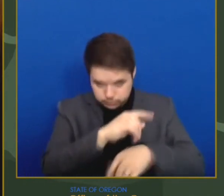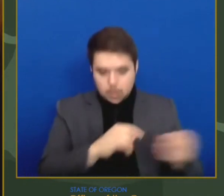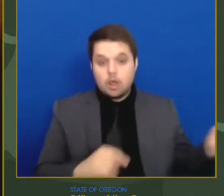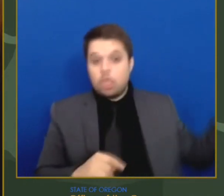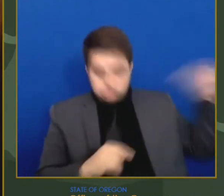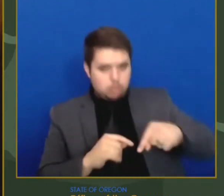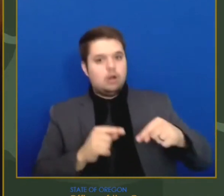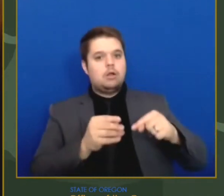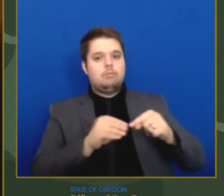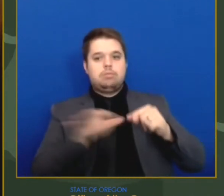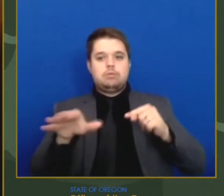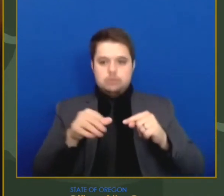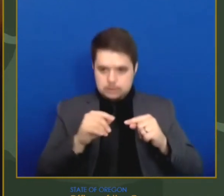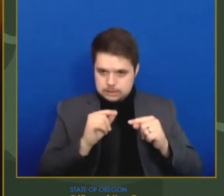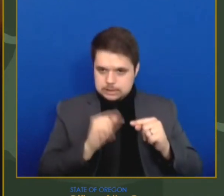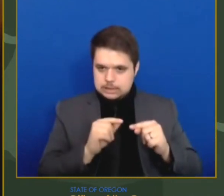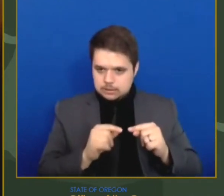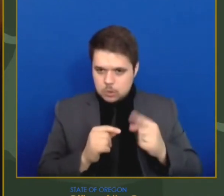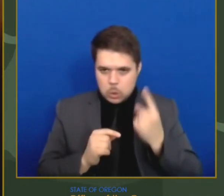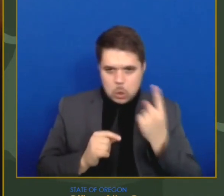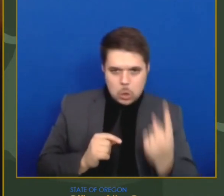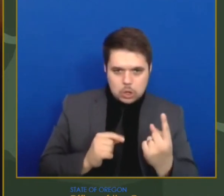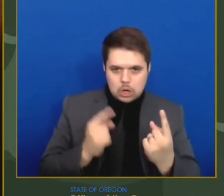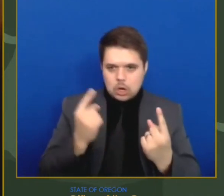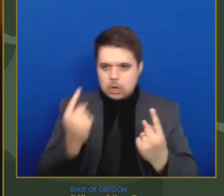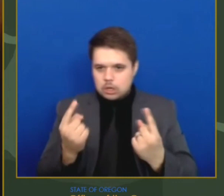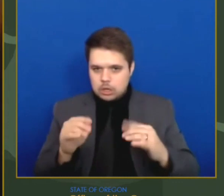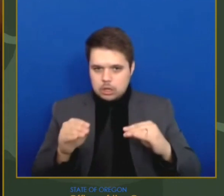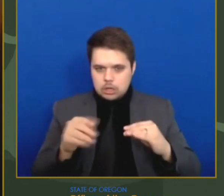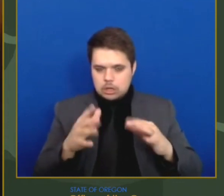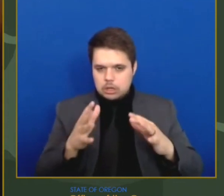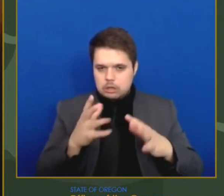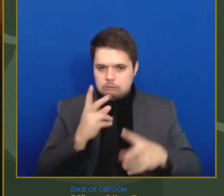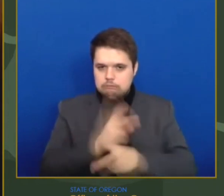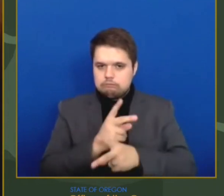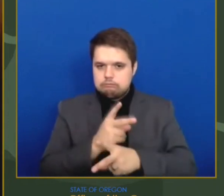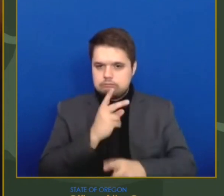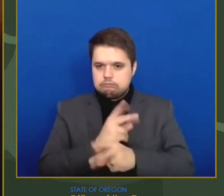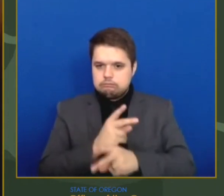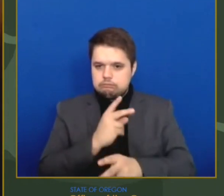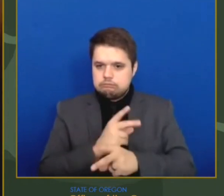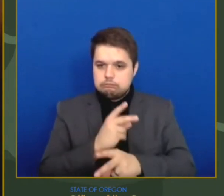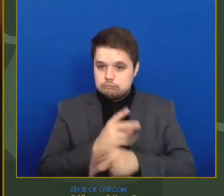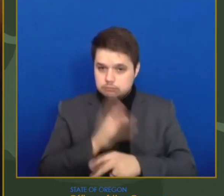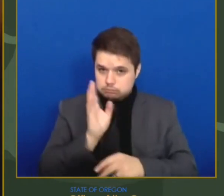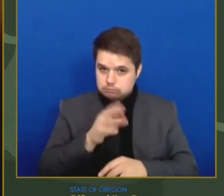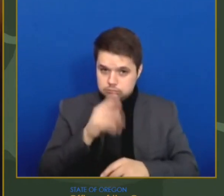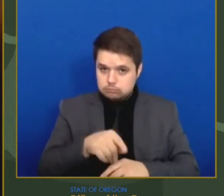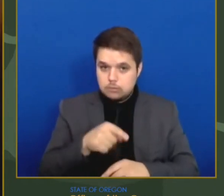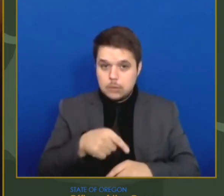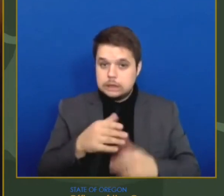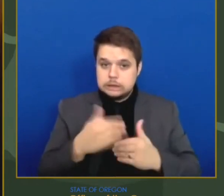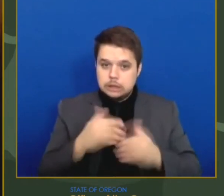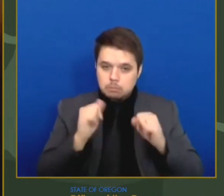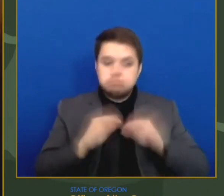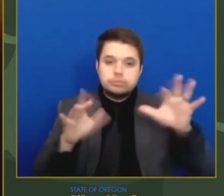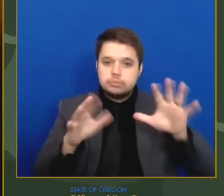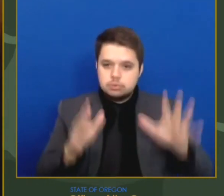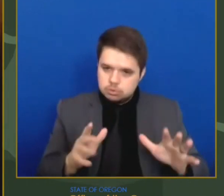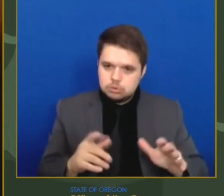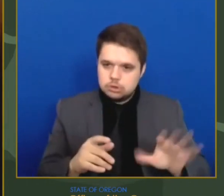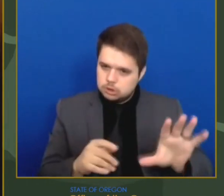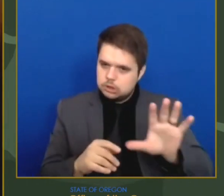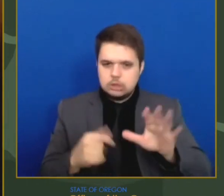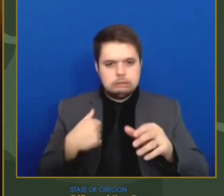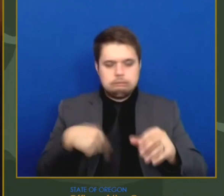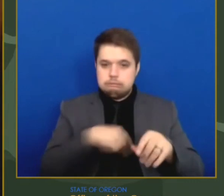but they can spread very quickly, as we've seen in other countries. To address this concern, we will rely on our public health response, for